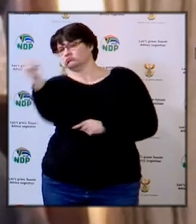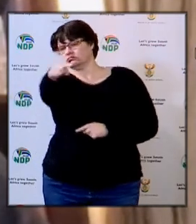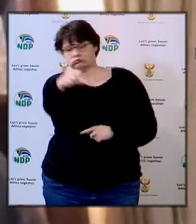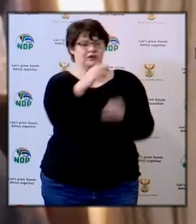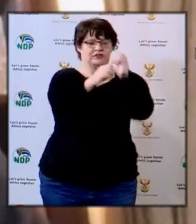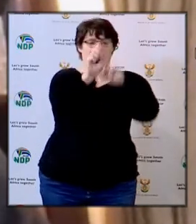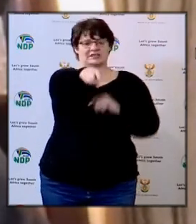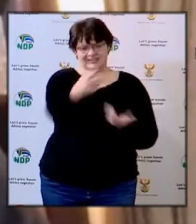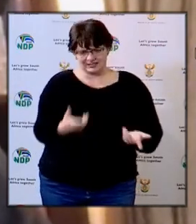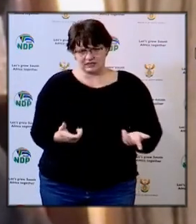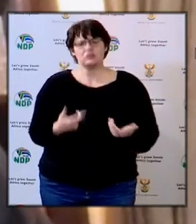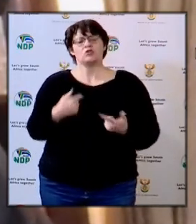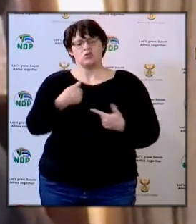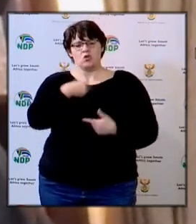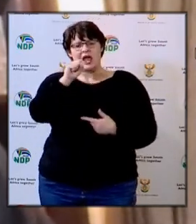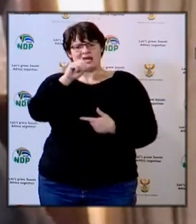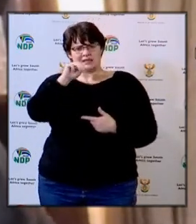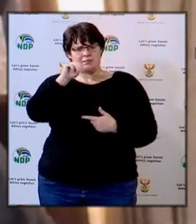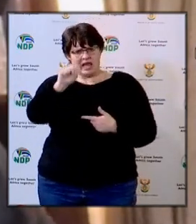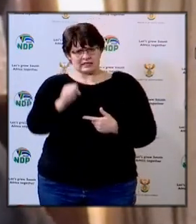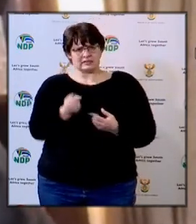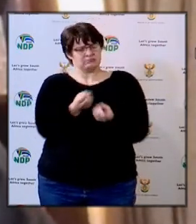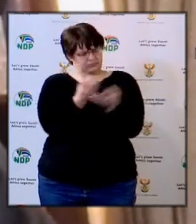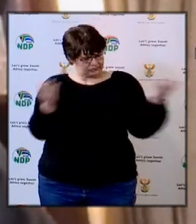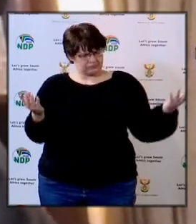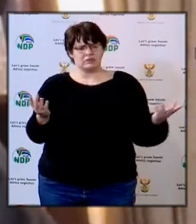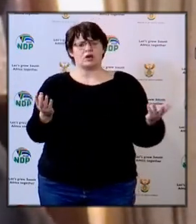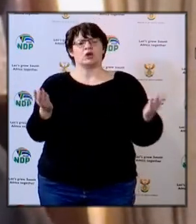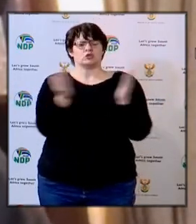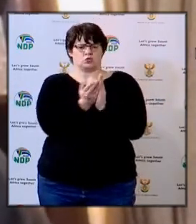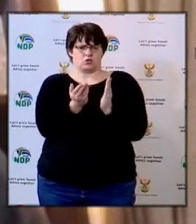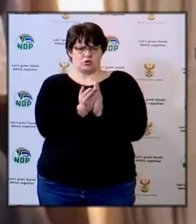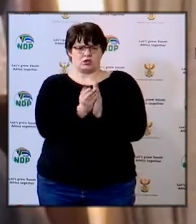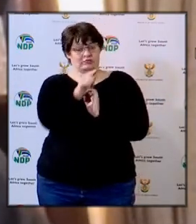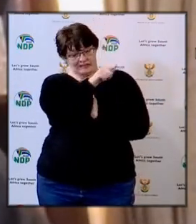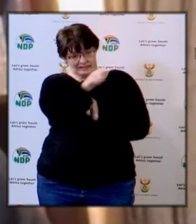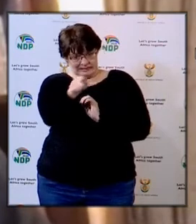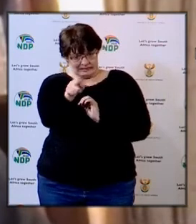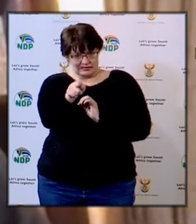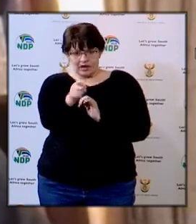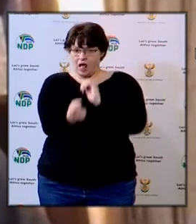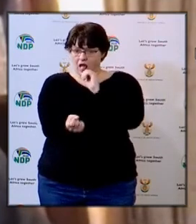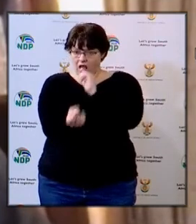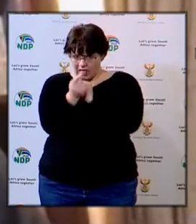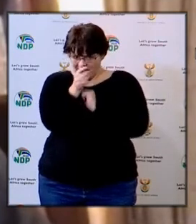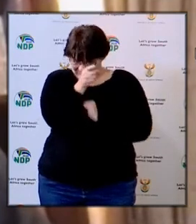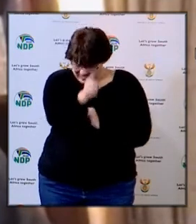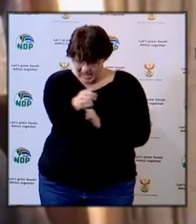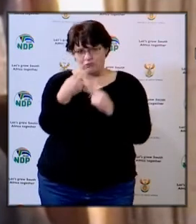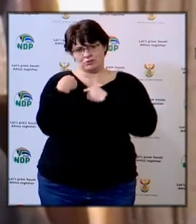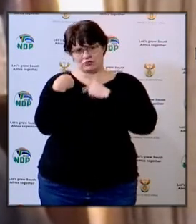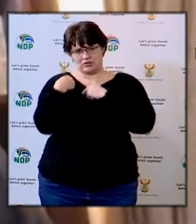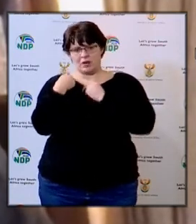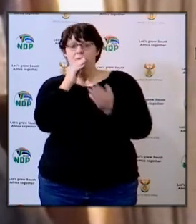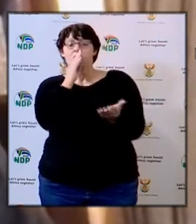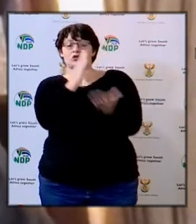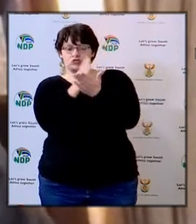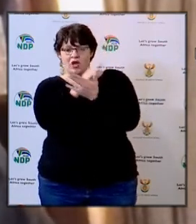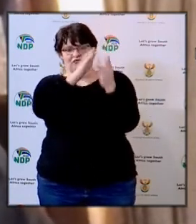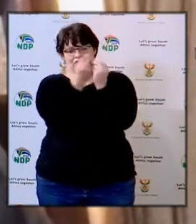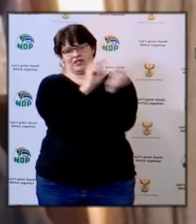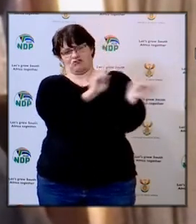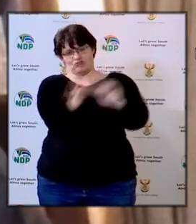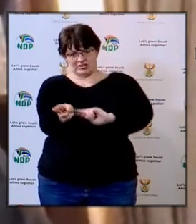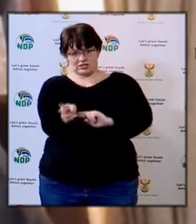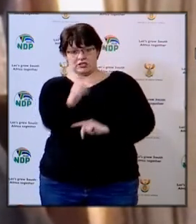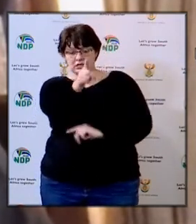to send their teams. All of our SMSs have been given a number of schools to make sure that it is their responsibility that everything is